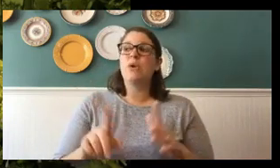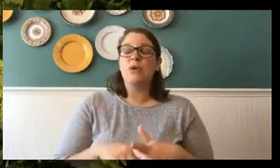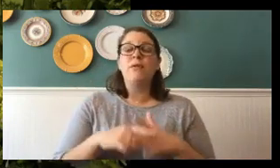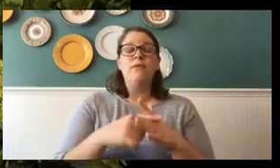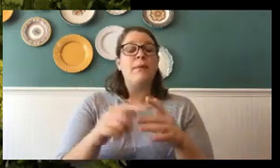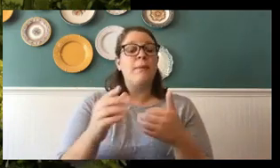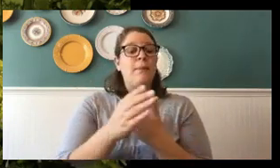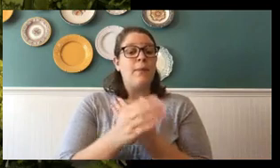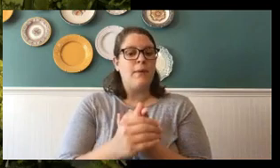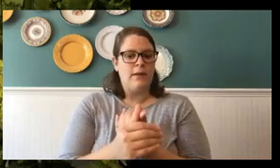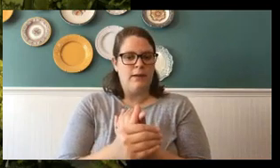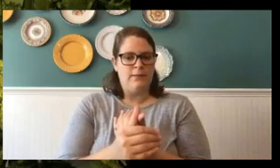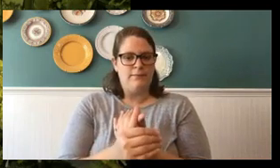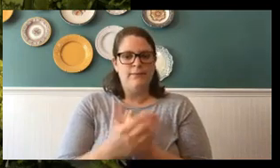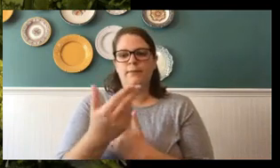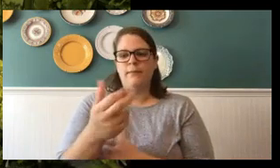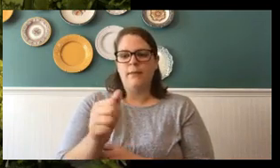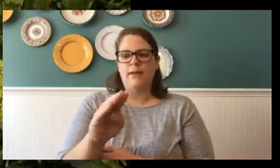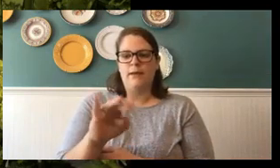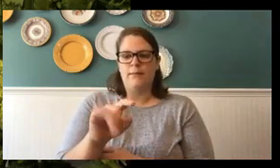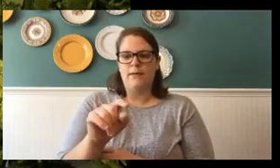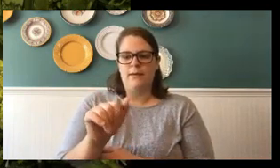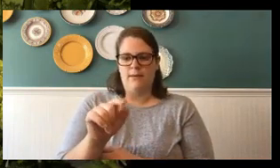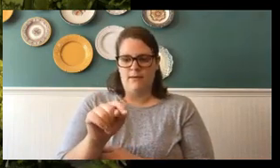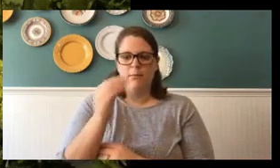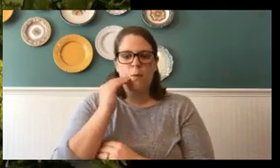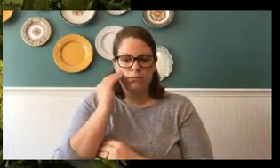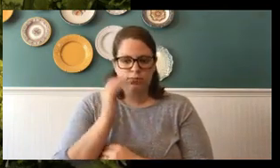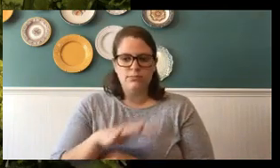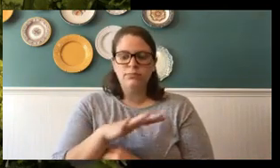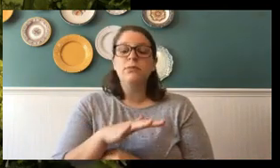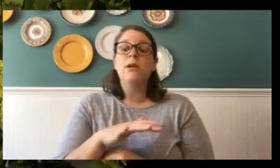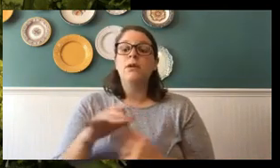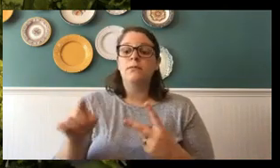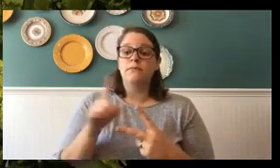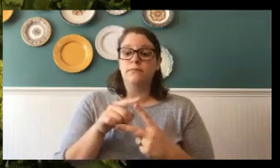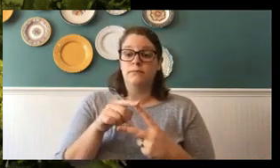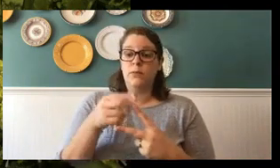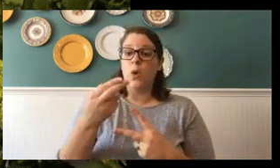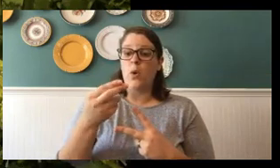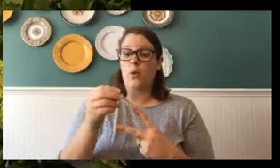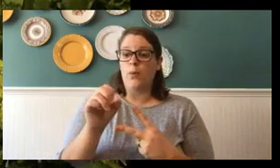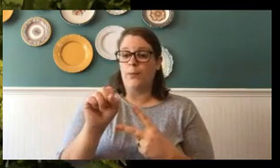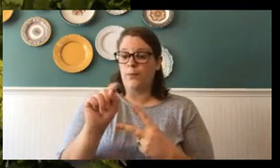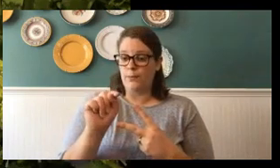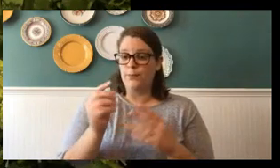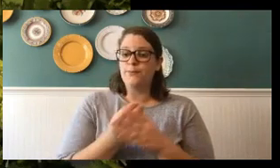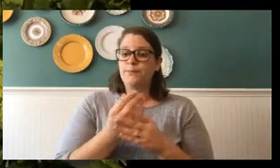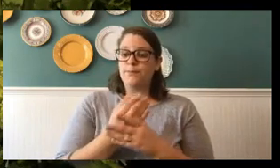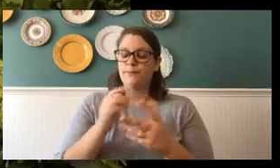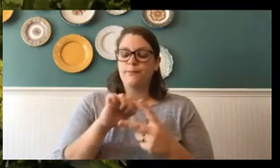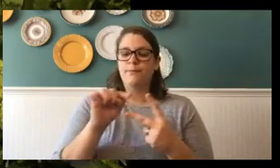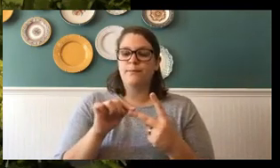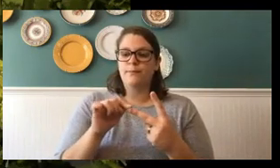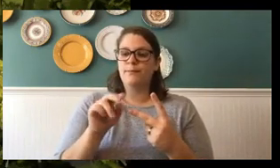start a butterfly habitat, you need your two plants. You need your host plants and you need your nectar plants. And